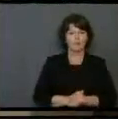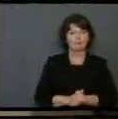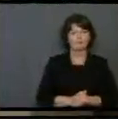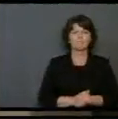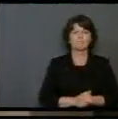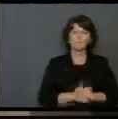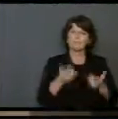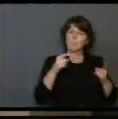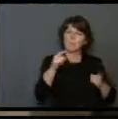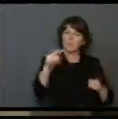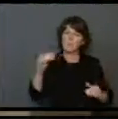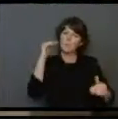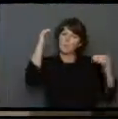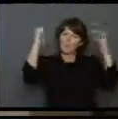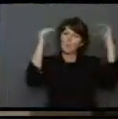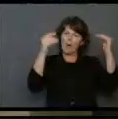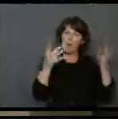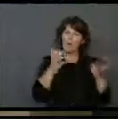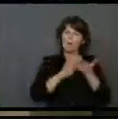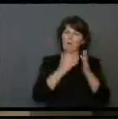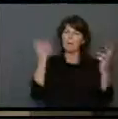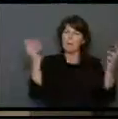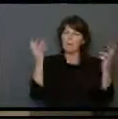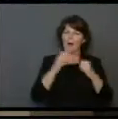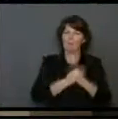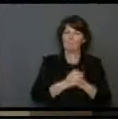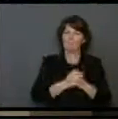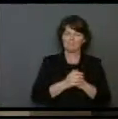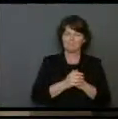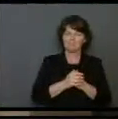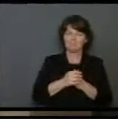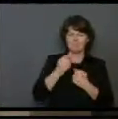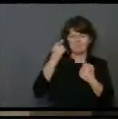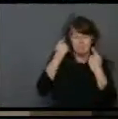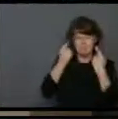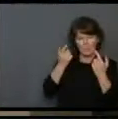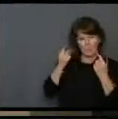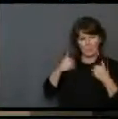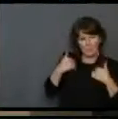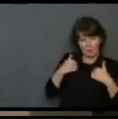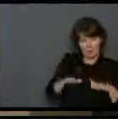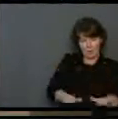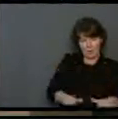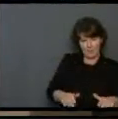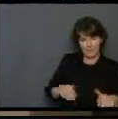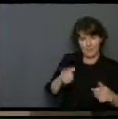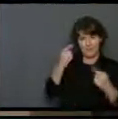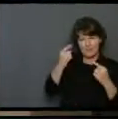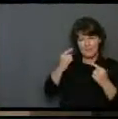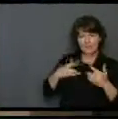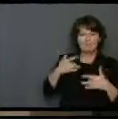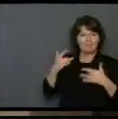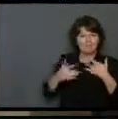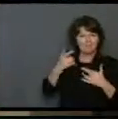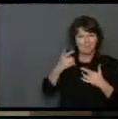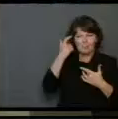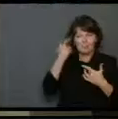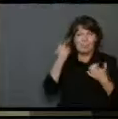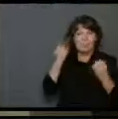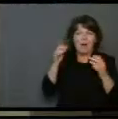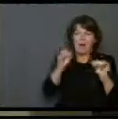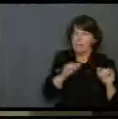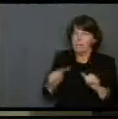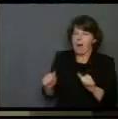you want to be when you grow up? It's exciting to ponder that when you are young, because there are so many possibilities.